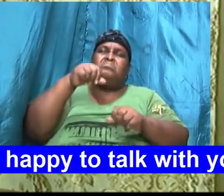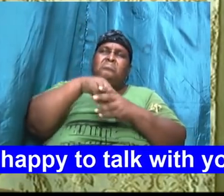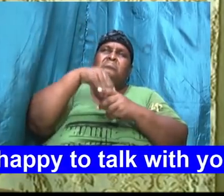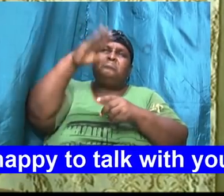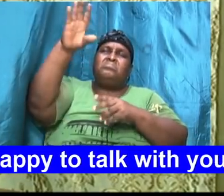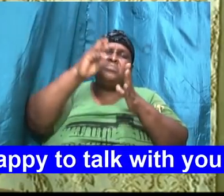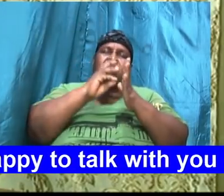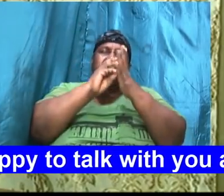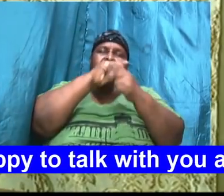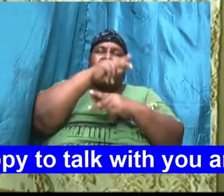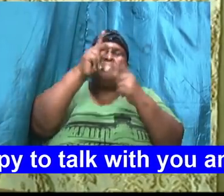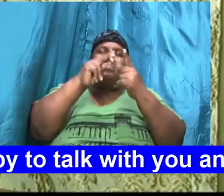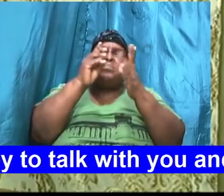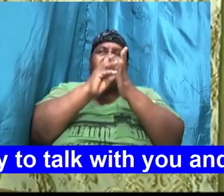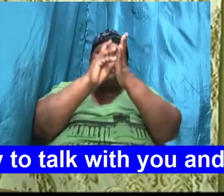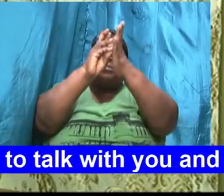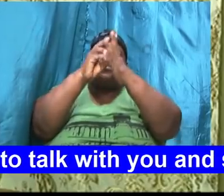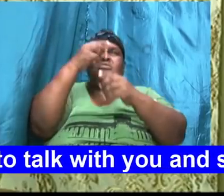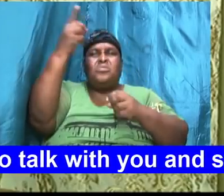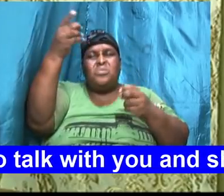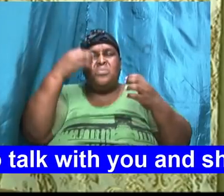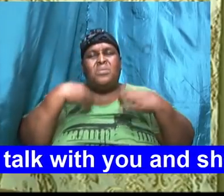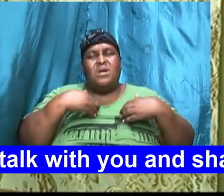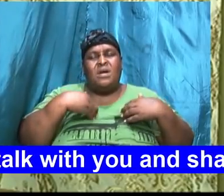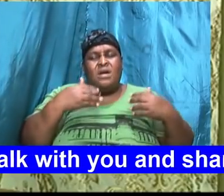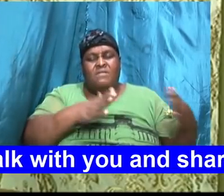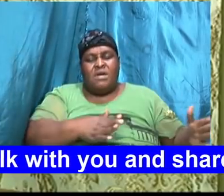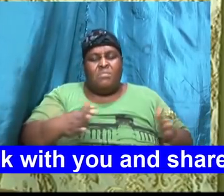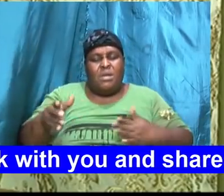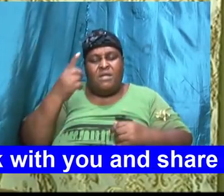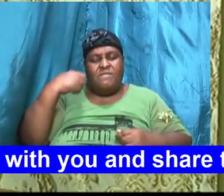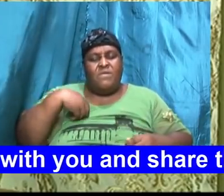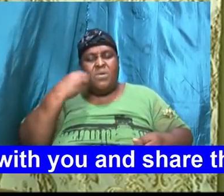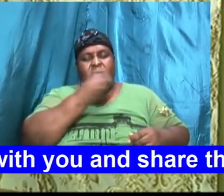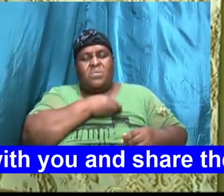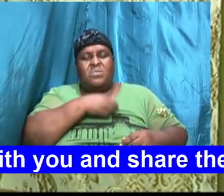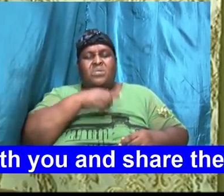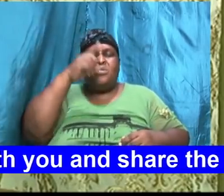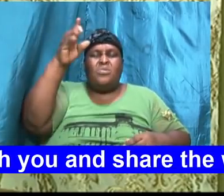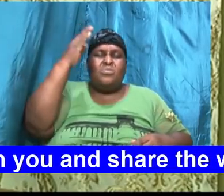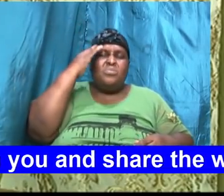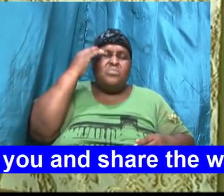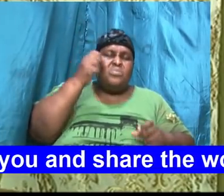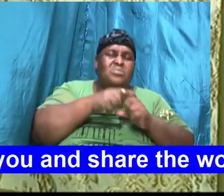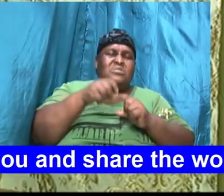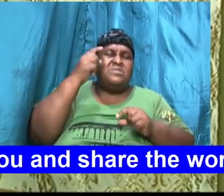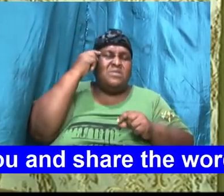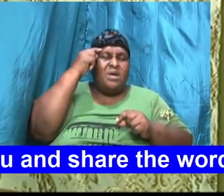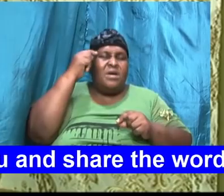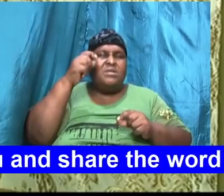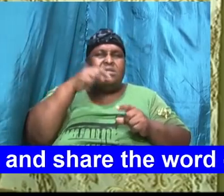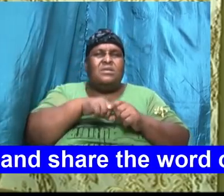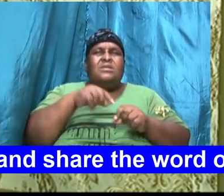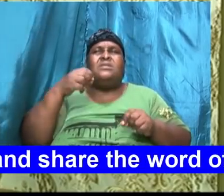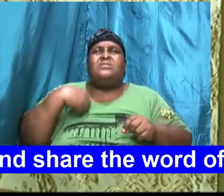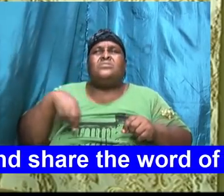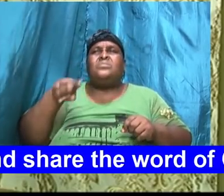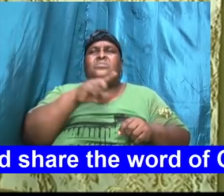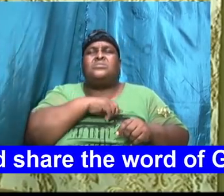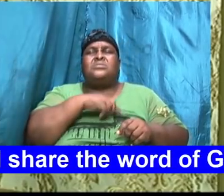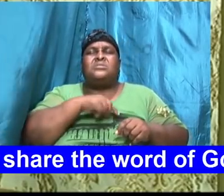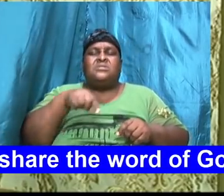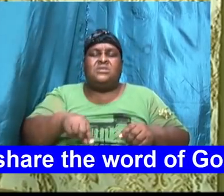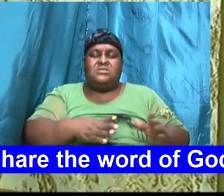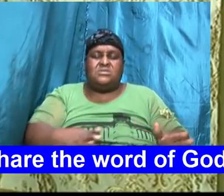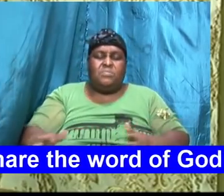perfect will God you have a plan for life you said I know the thought that I think towards you this plan is your